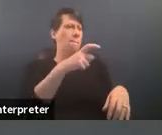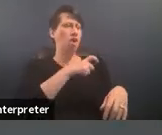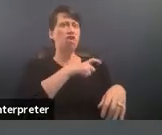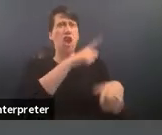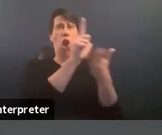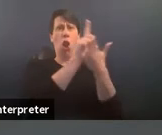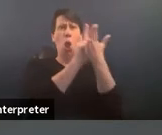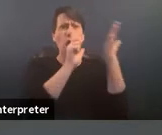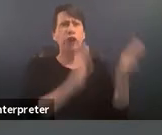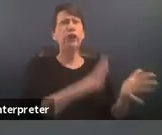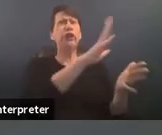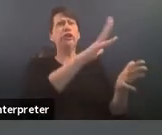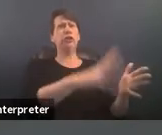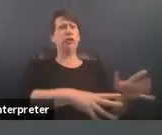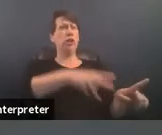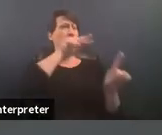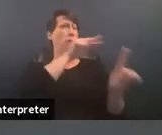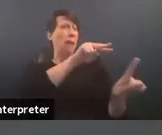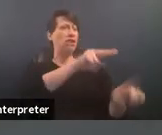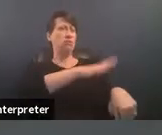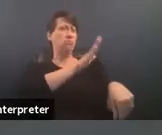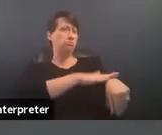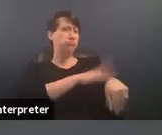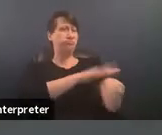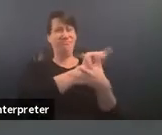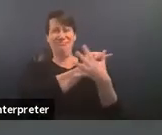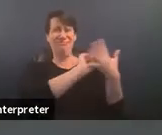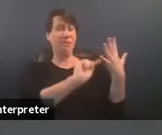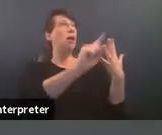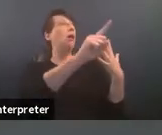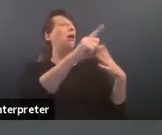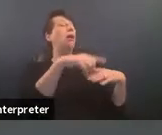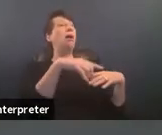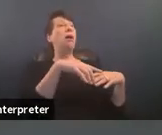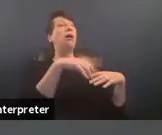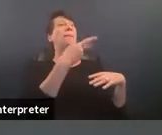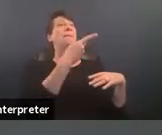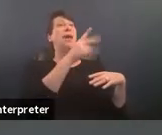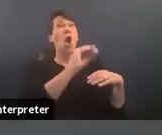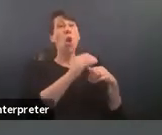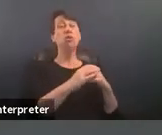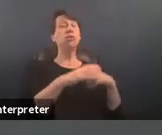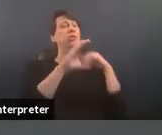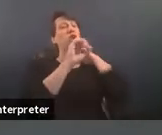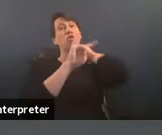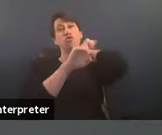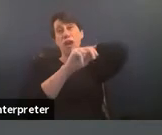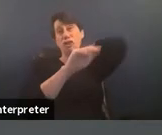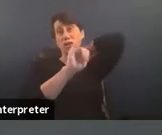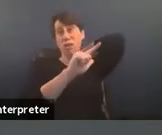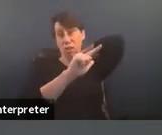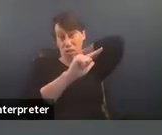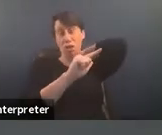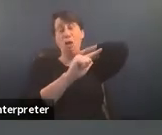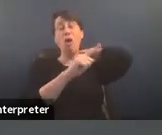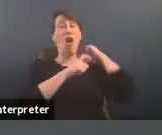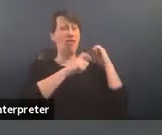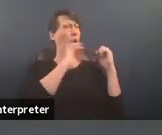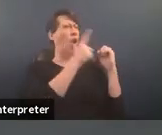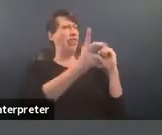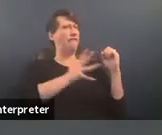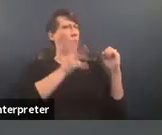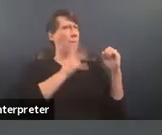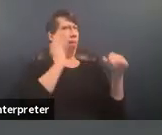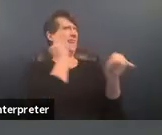it's probation and parole officers it's correctional officers so it's all of the formal formal institutions